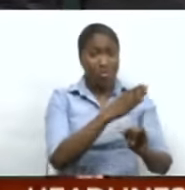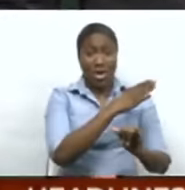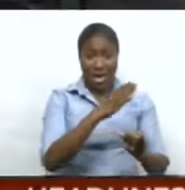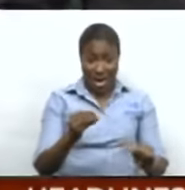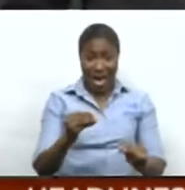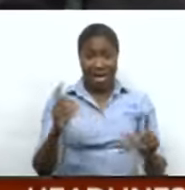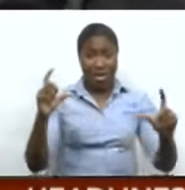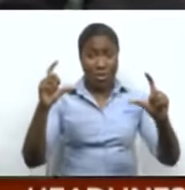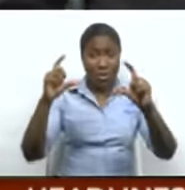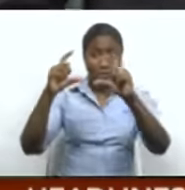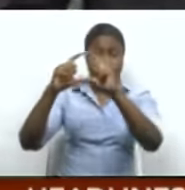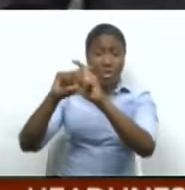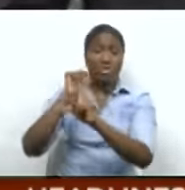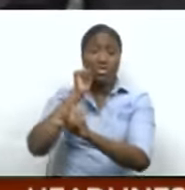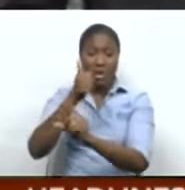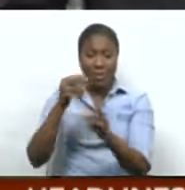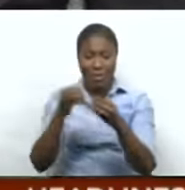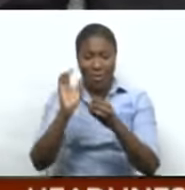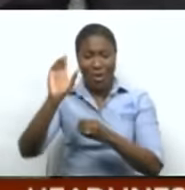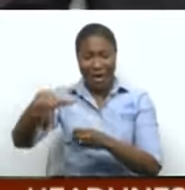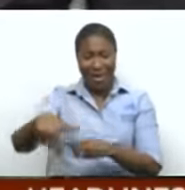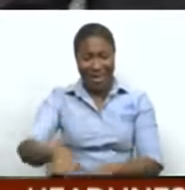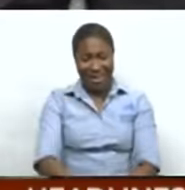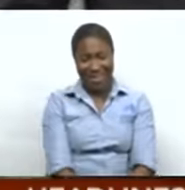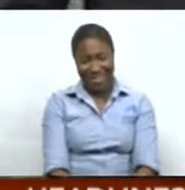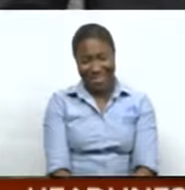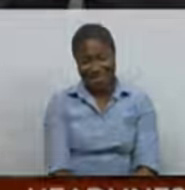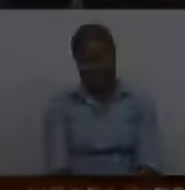an eclipse happening tomorrow. The details after the break.